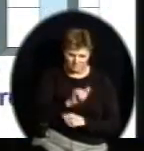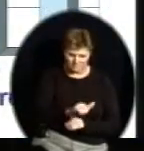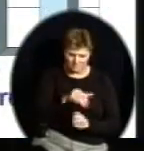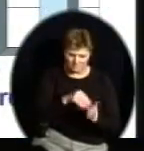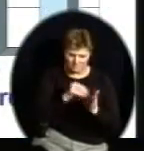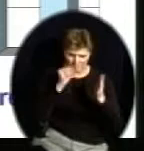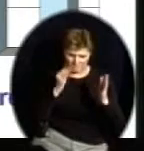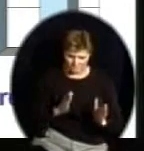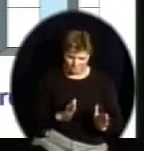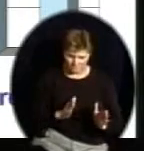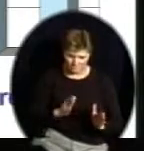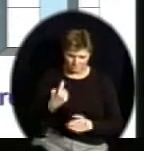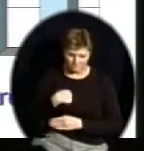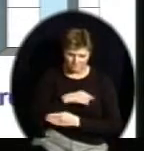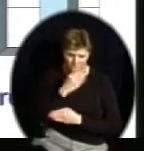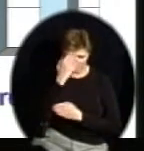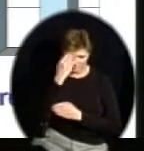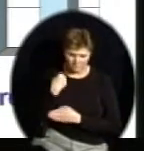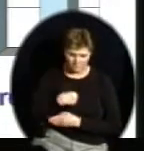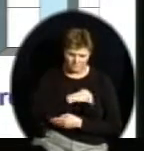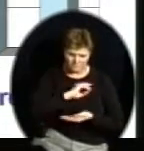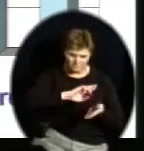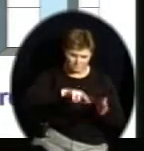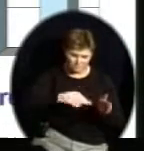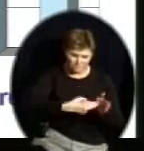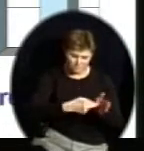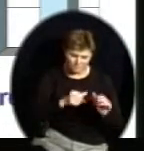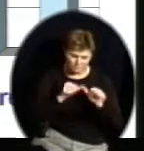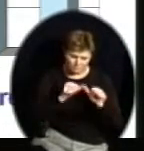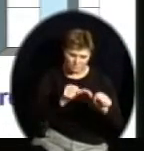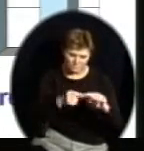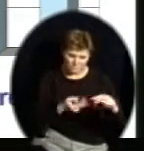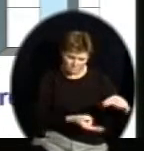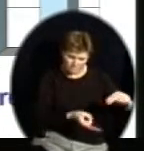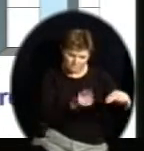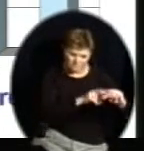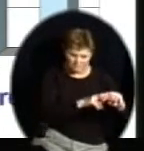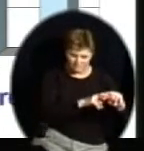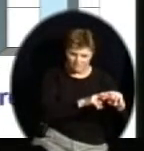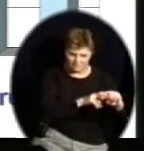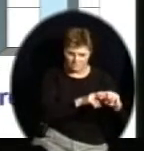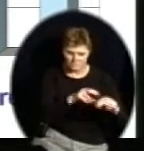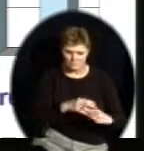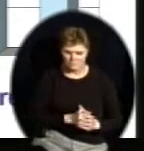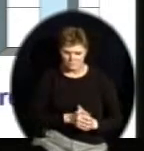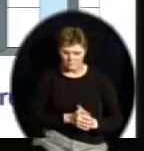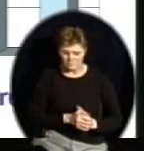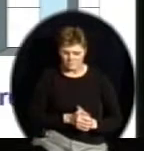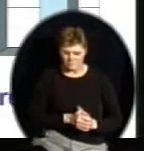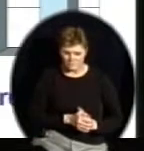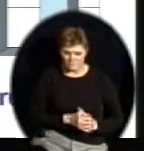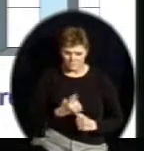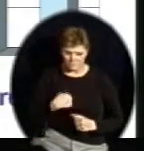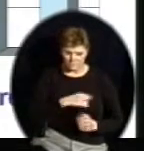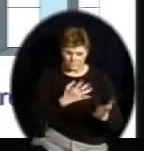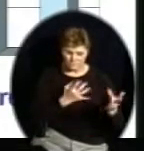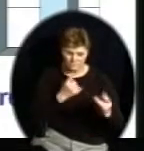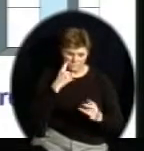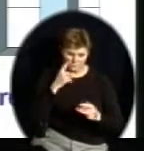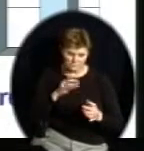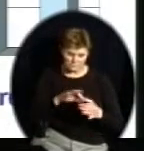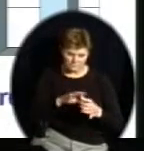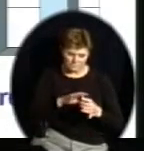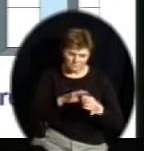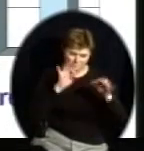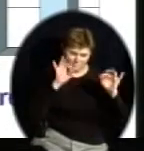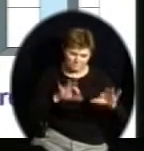continues to grow, and of course we don't have any exact numbers yet because we're waiting for that magic September 20th count. But this is